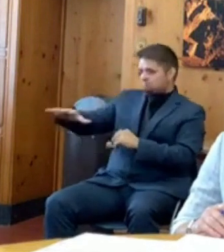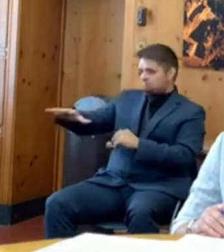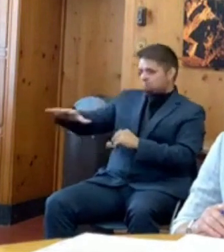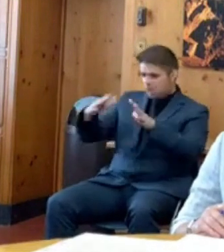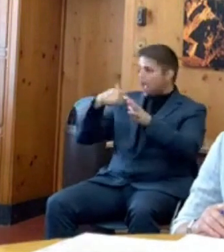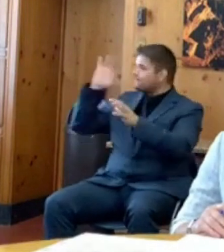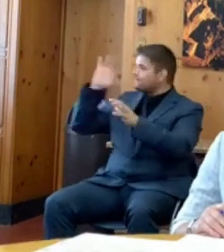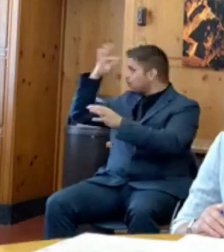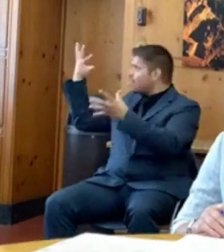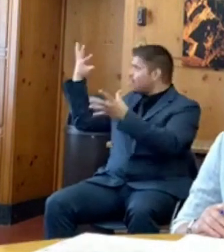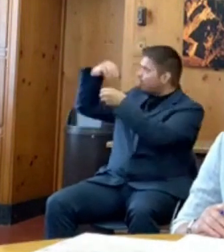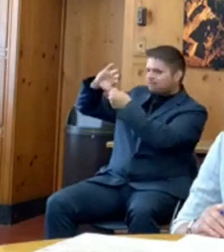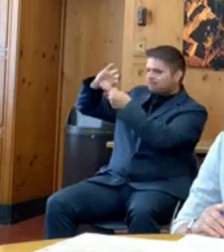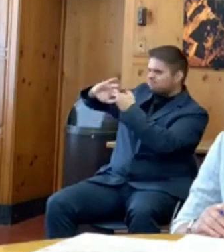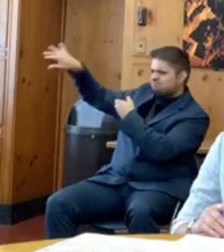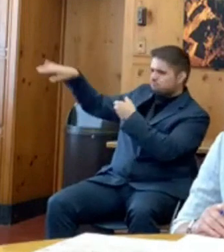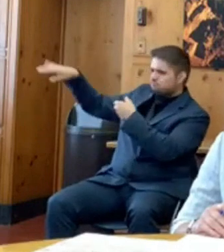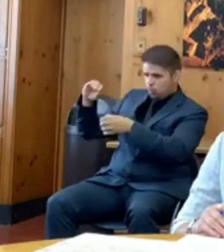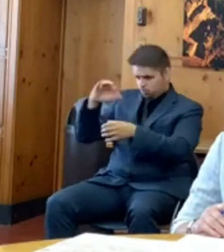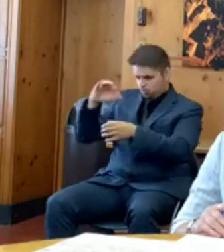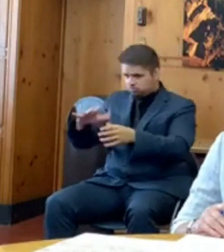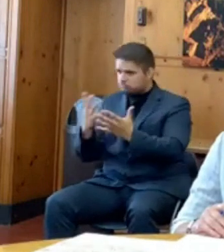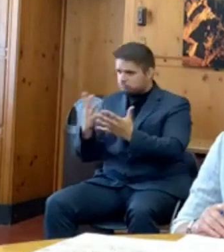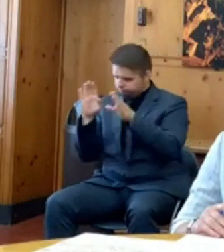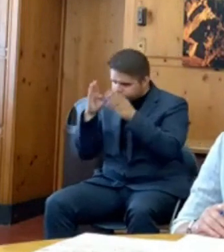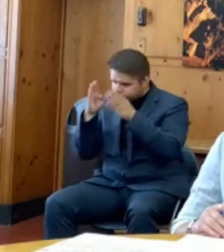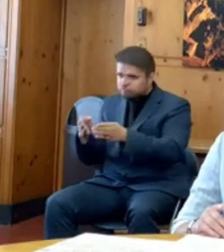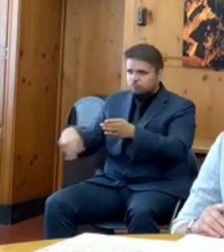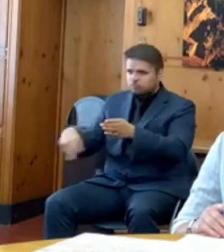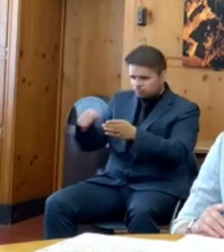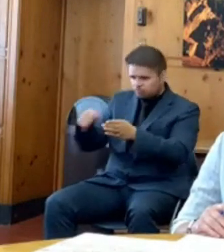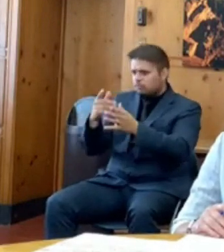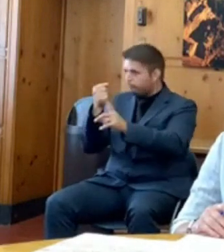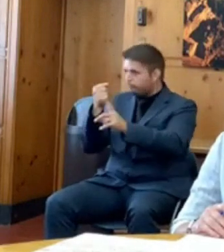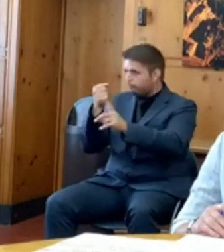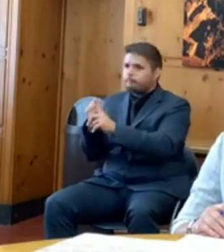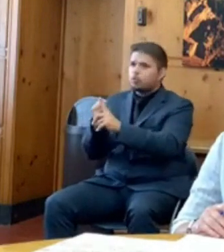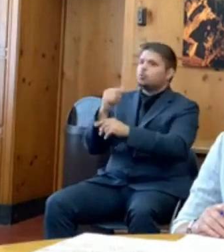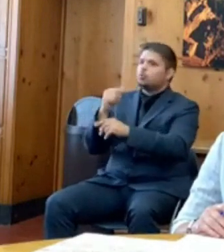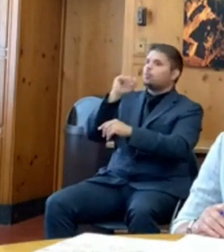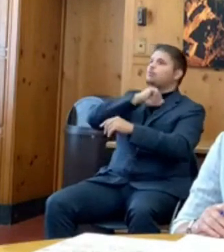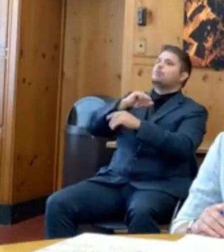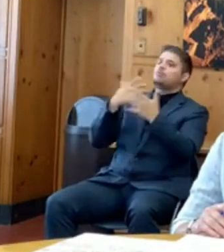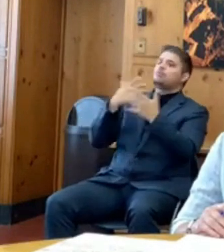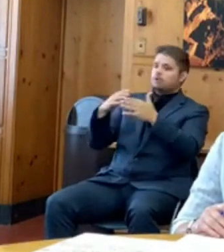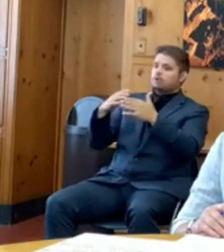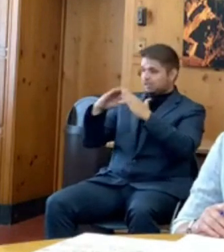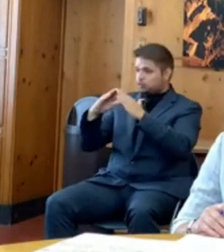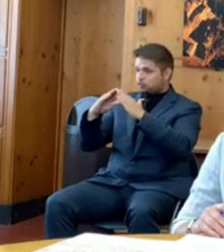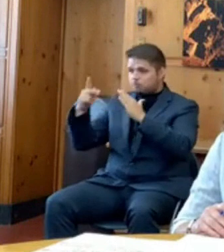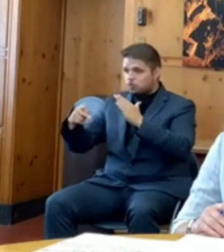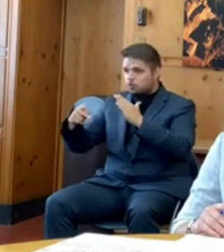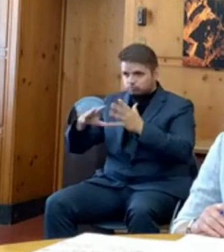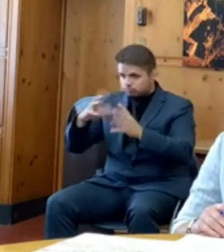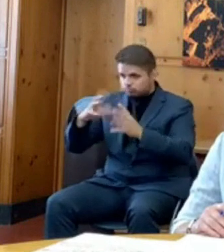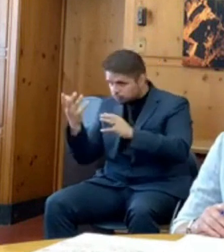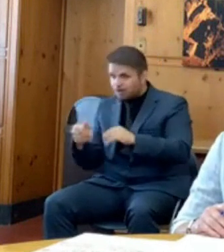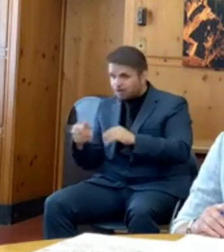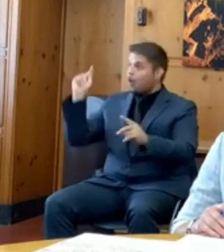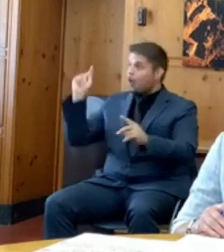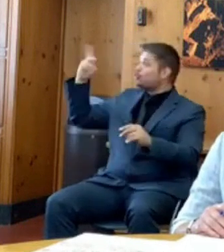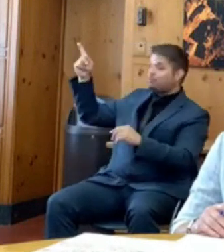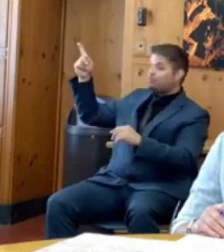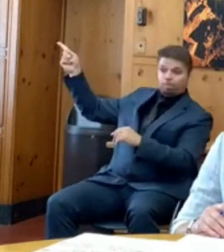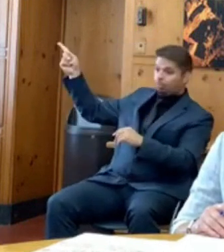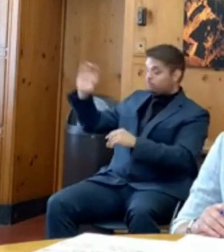difference in what is happening in downtown Portland, and, of course, getting Trump's troops off of the streets of downtown Portland